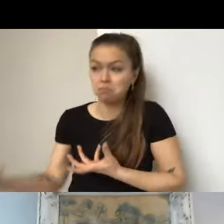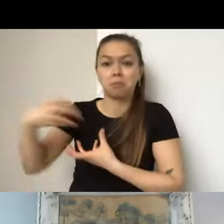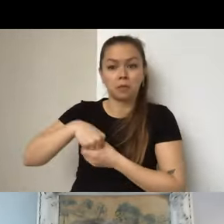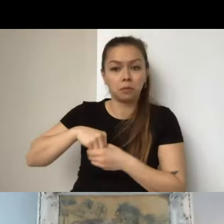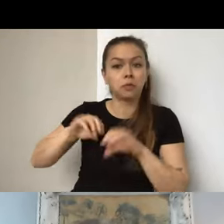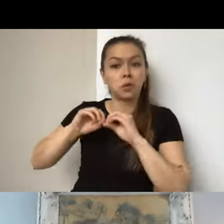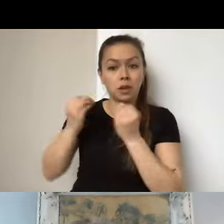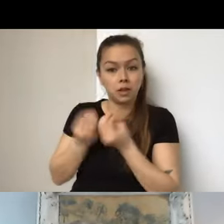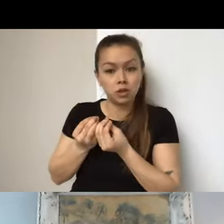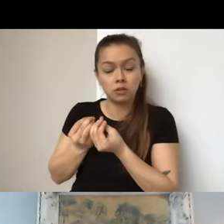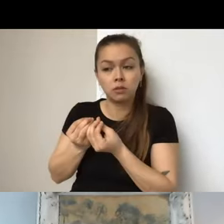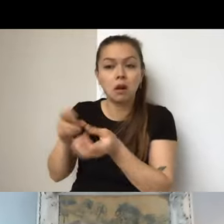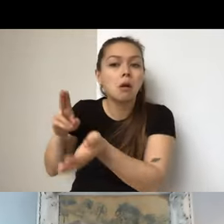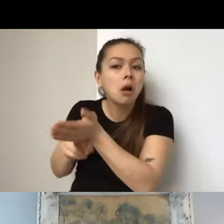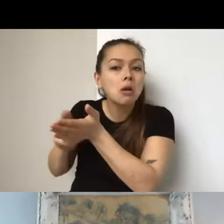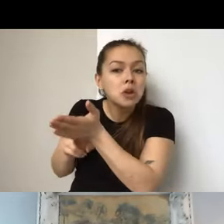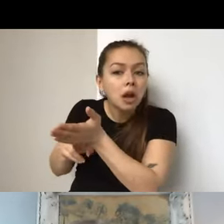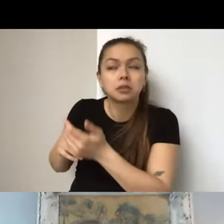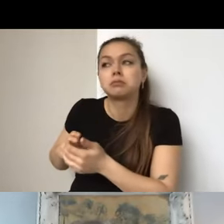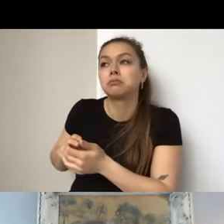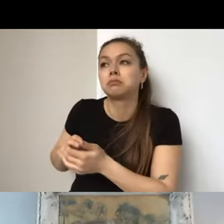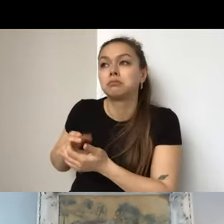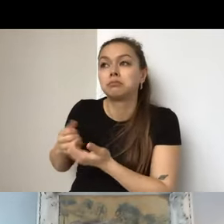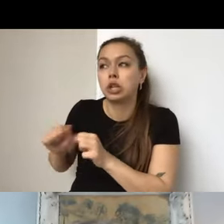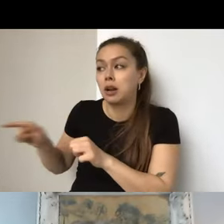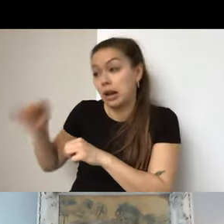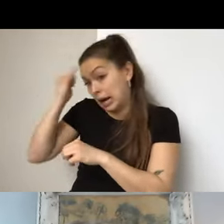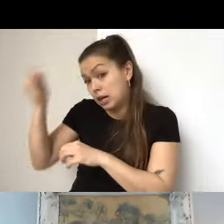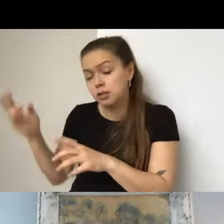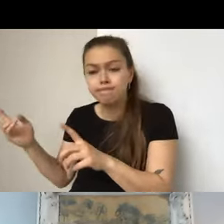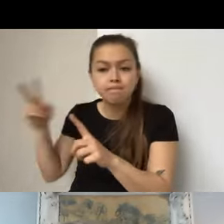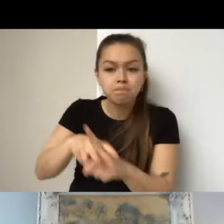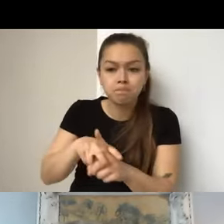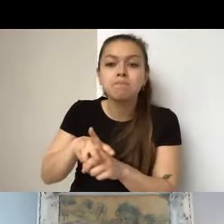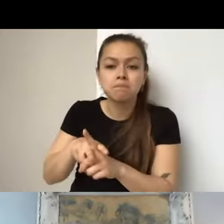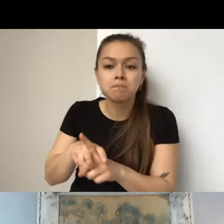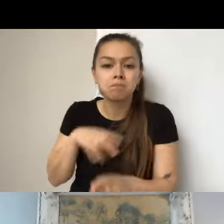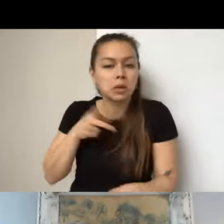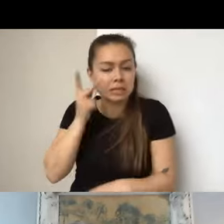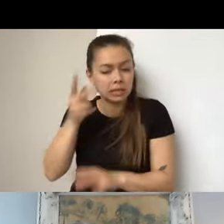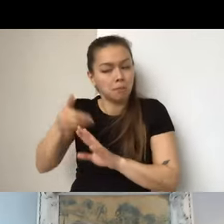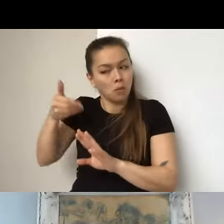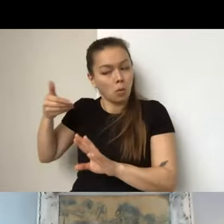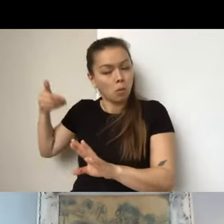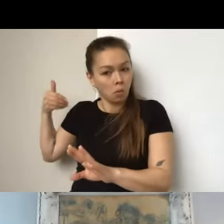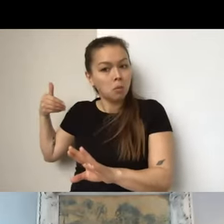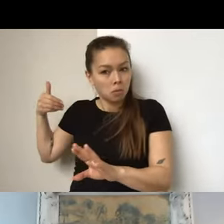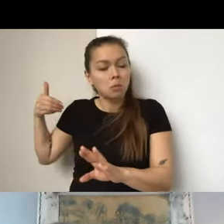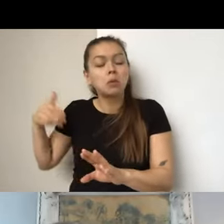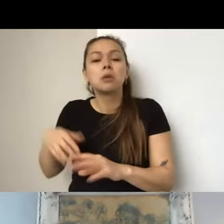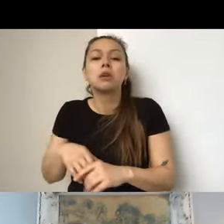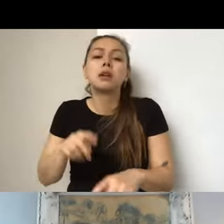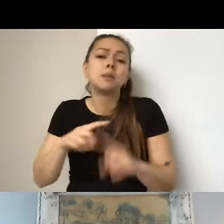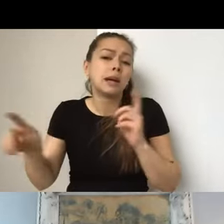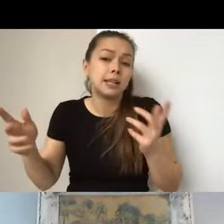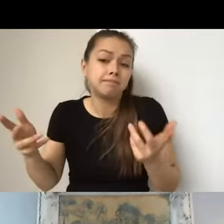um, on a contract to try to implement the ideas. Um, we've seen that with some past projects. Um, but you